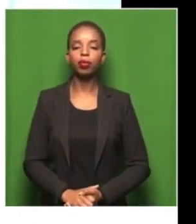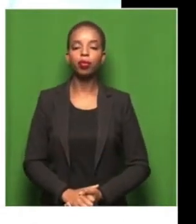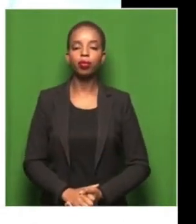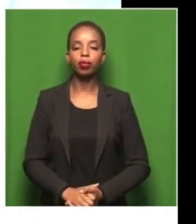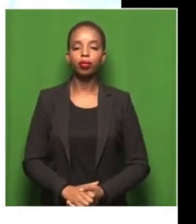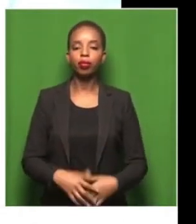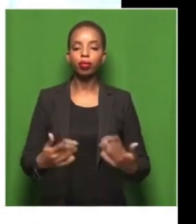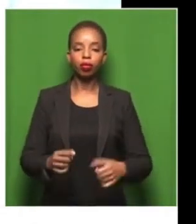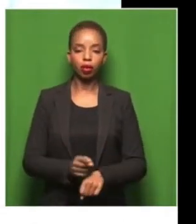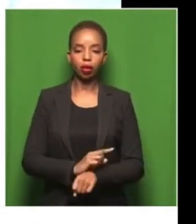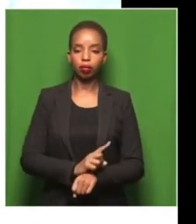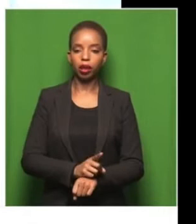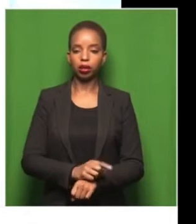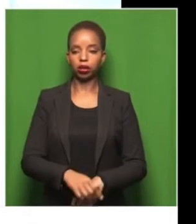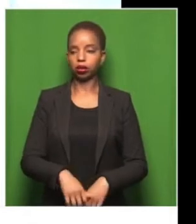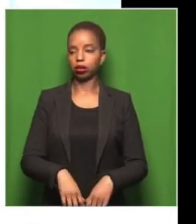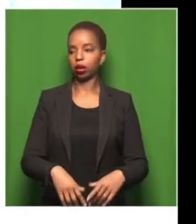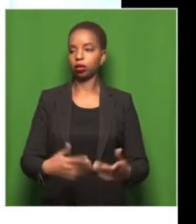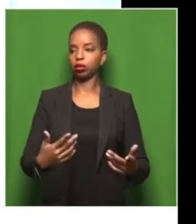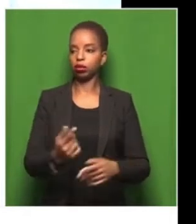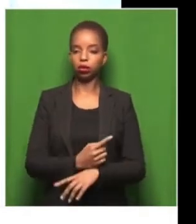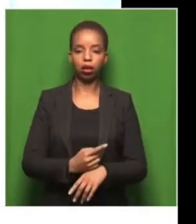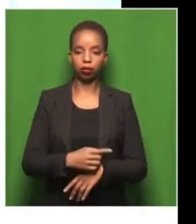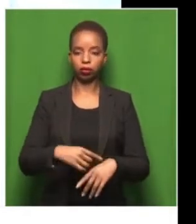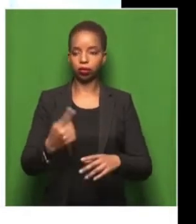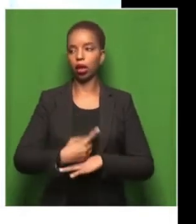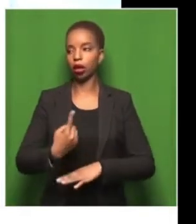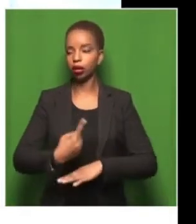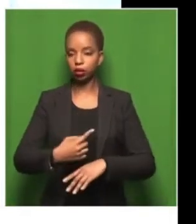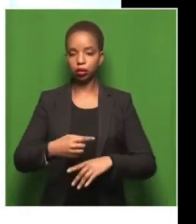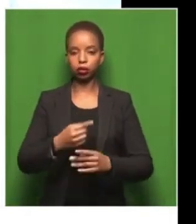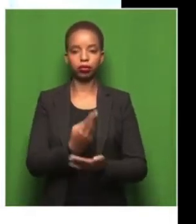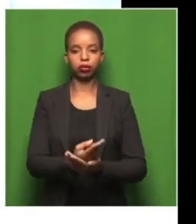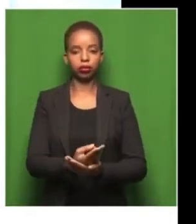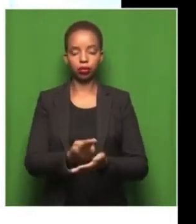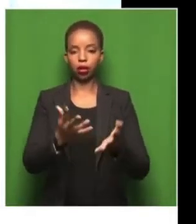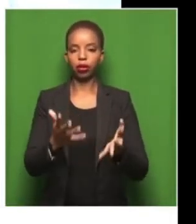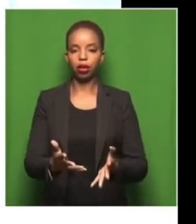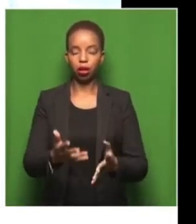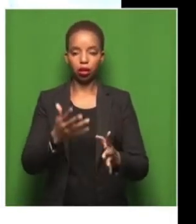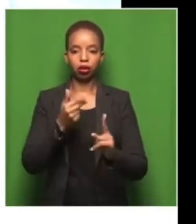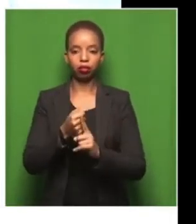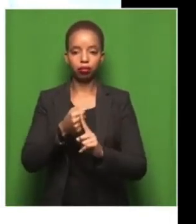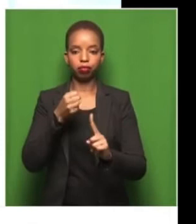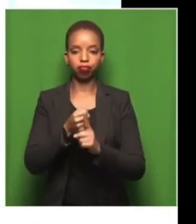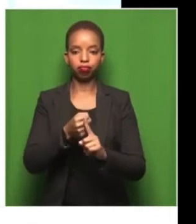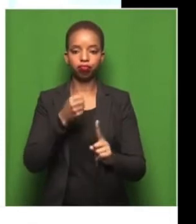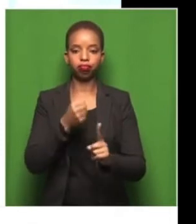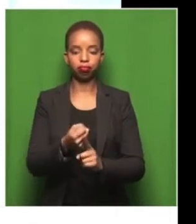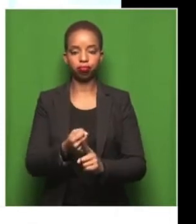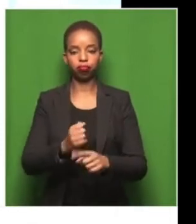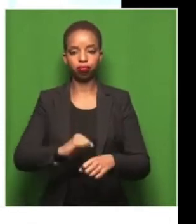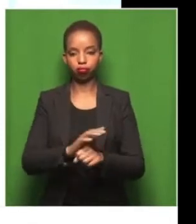turned into hours turned into days, and they just had to fight this virus completely